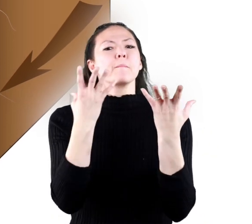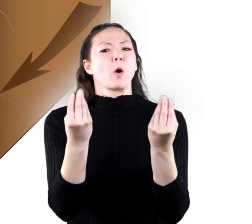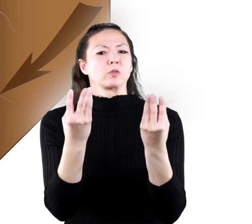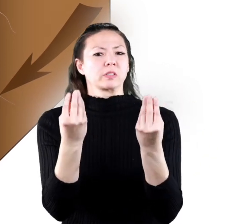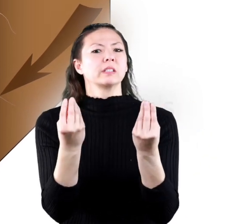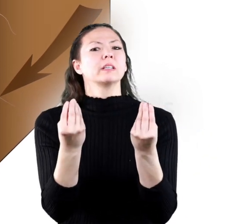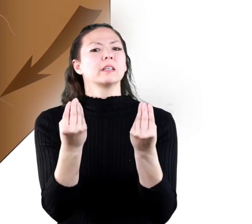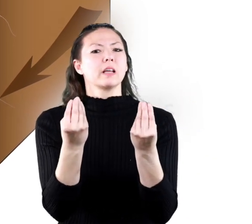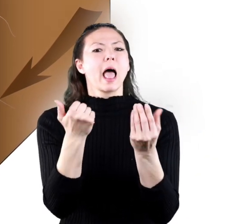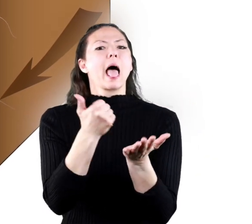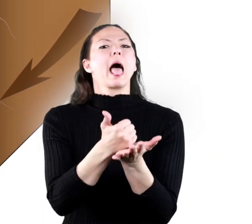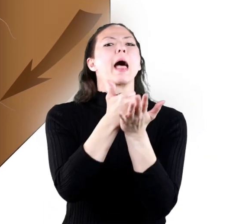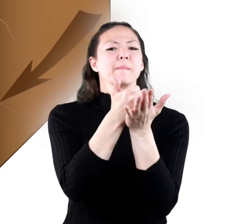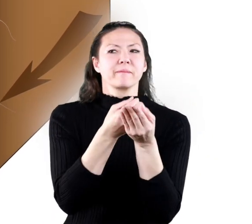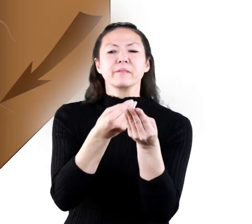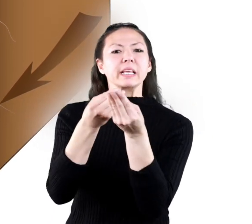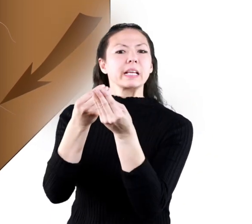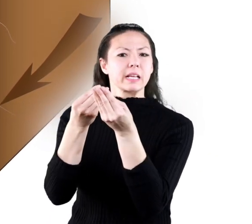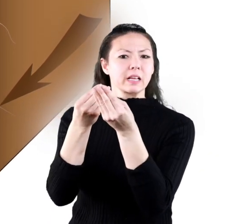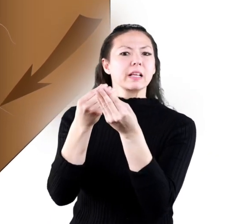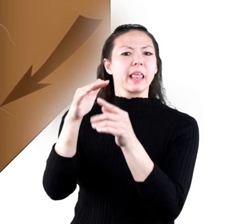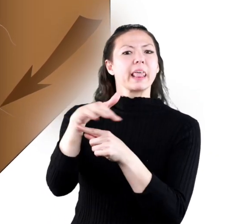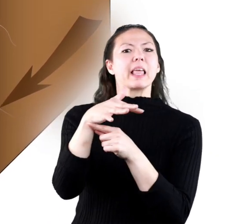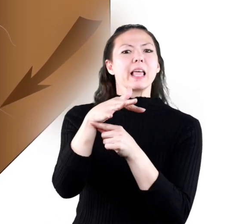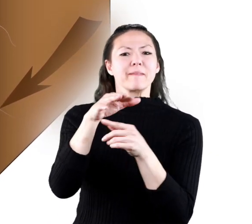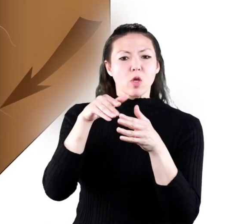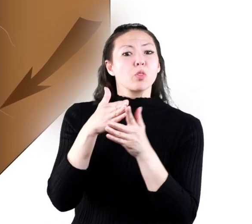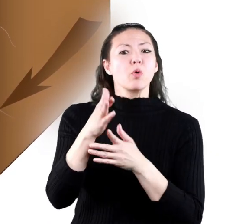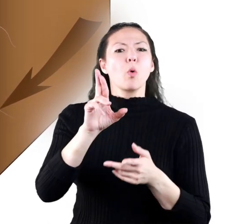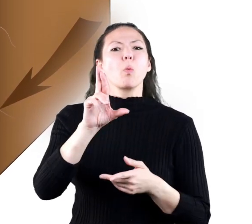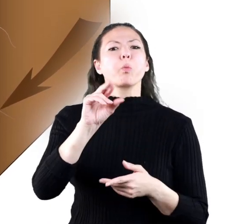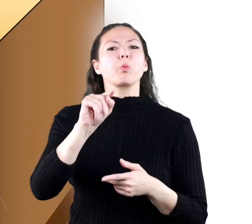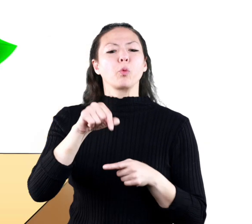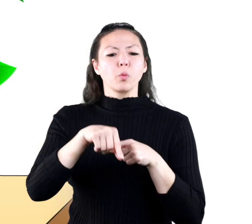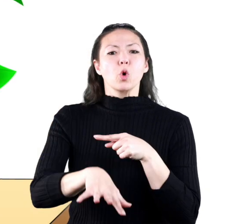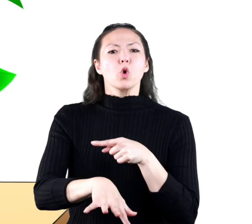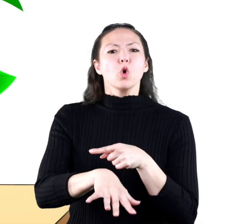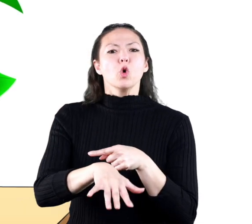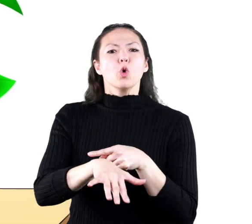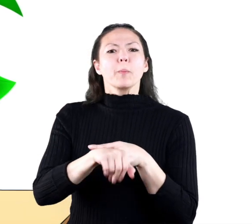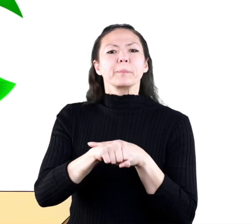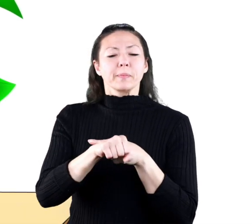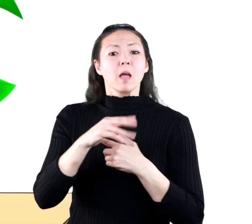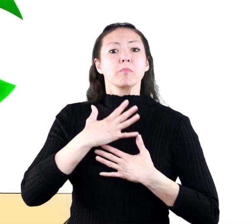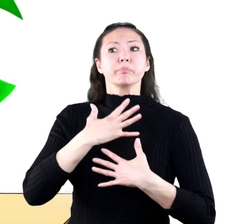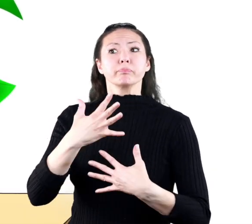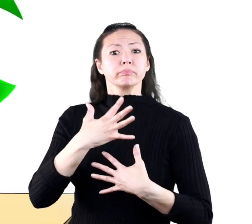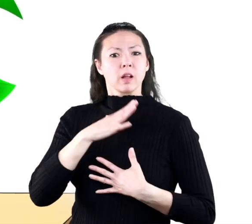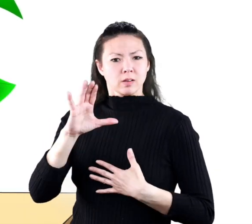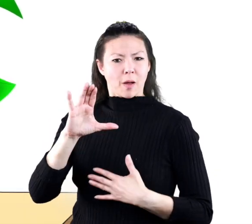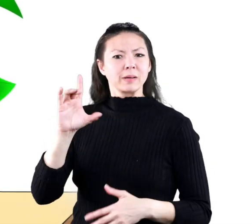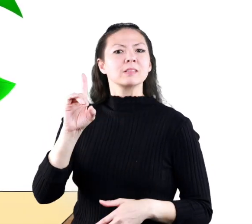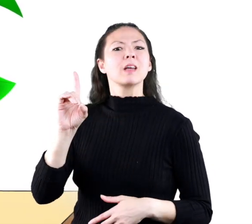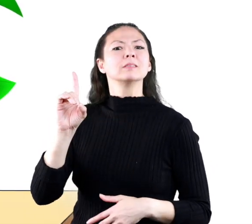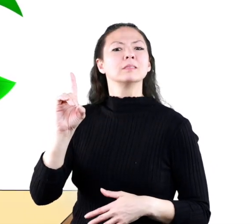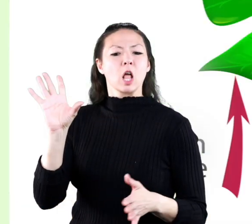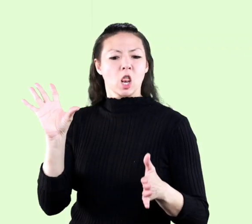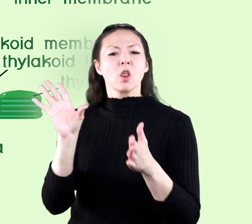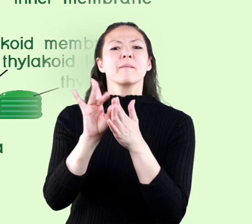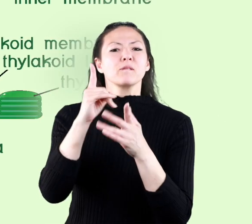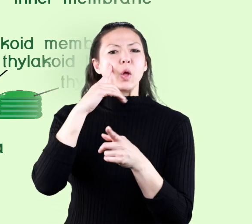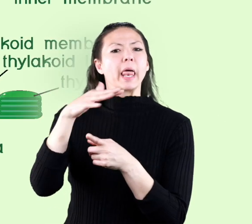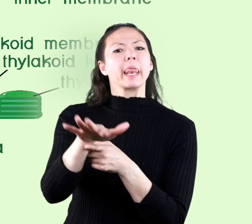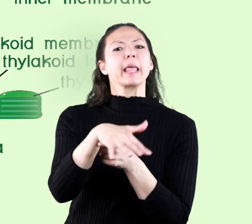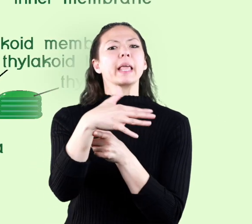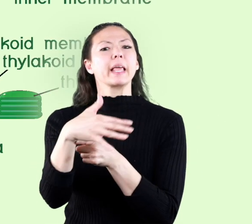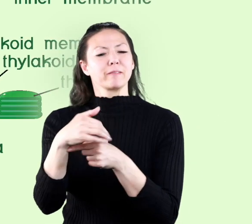moisture reaches the leaves of trees and plants to the root system carbon dioxide is also being absorbed into